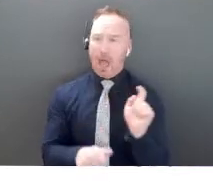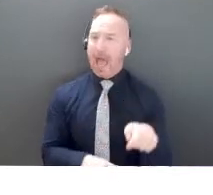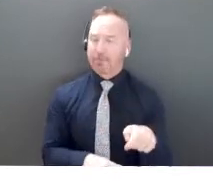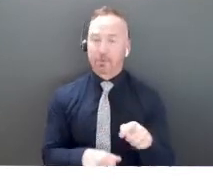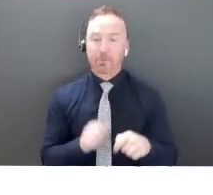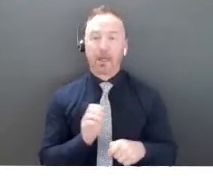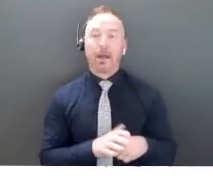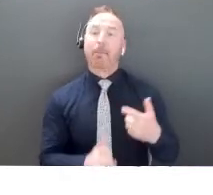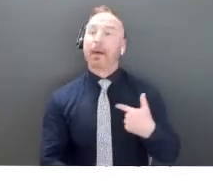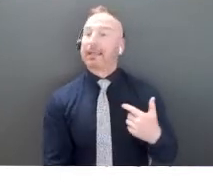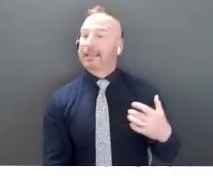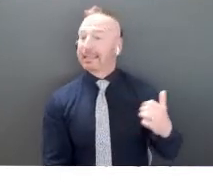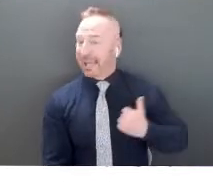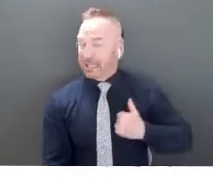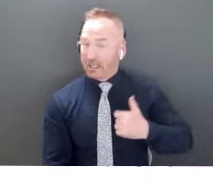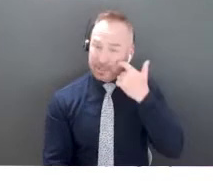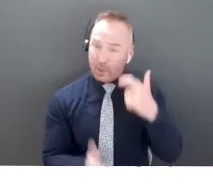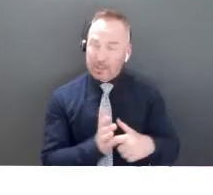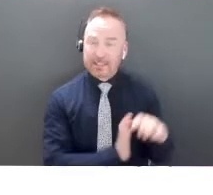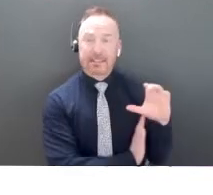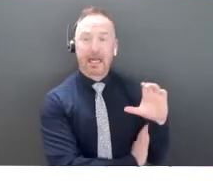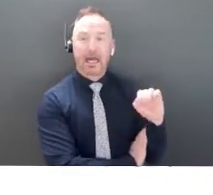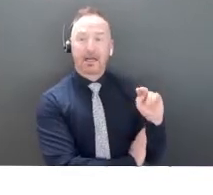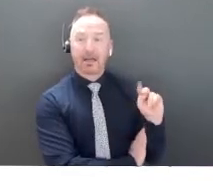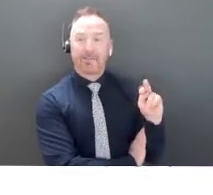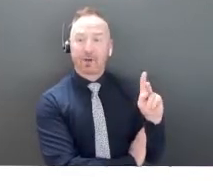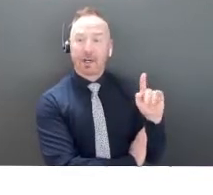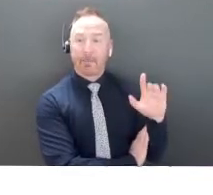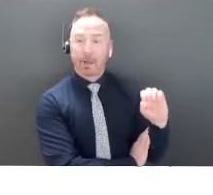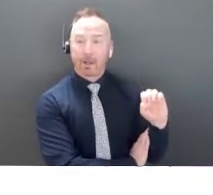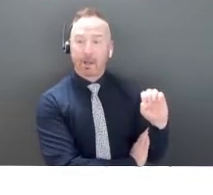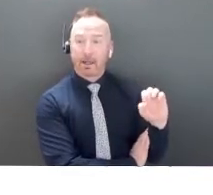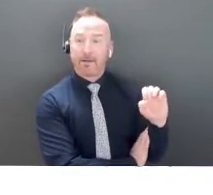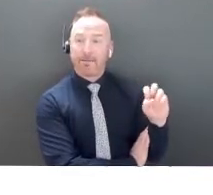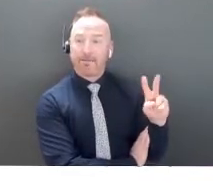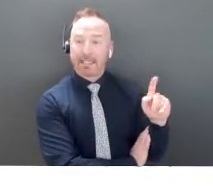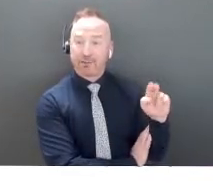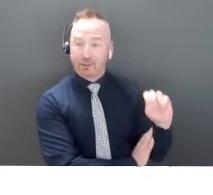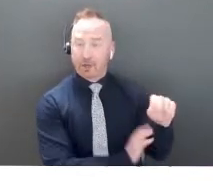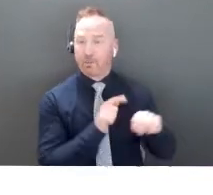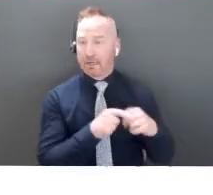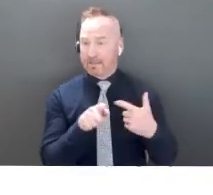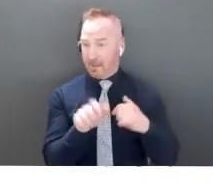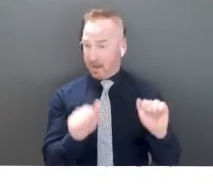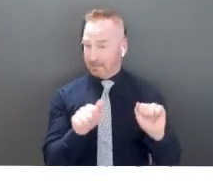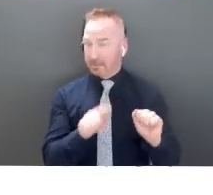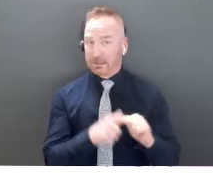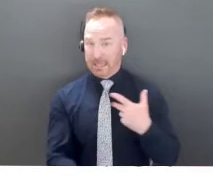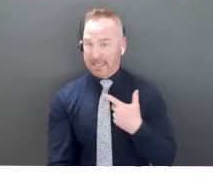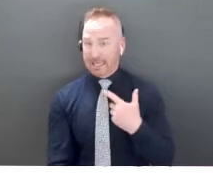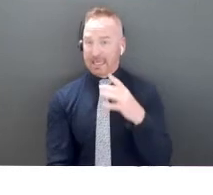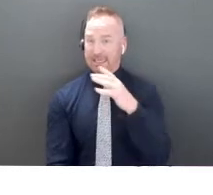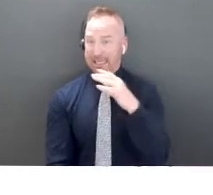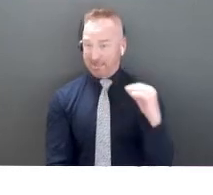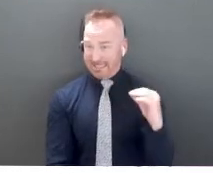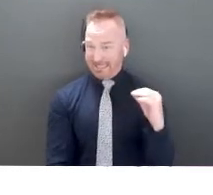is a convertible to venture. So they're giving you essentially a loan that they'll convert into equity, but your company will be worth more at that point, but you need the money